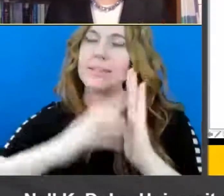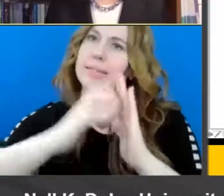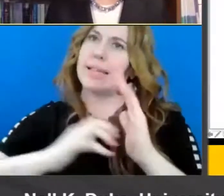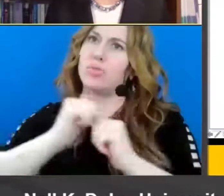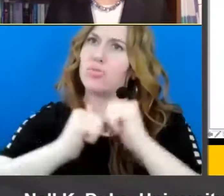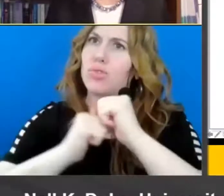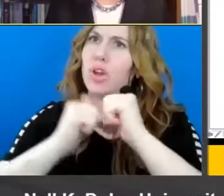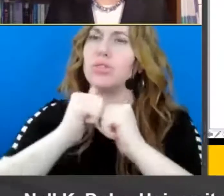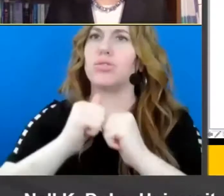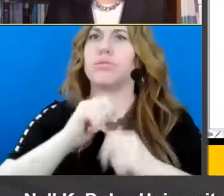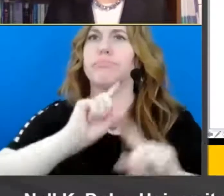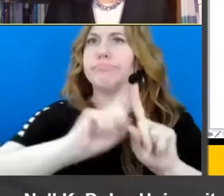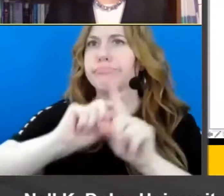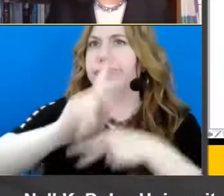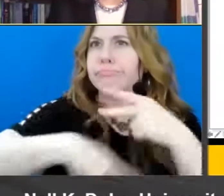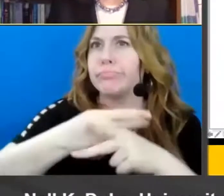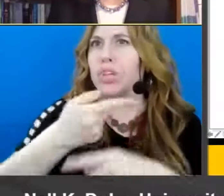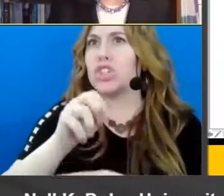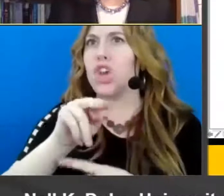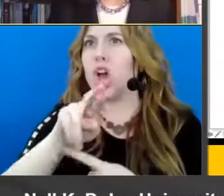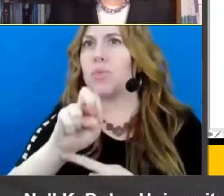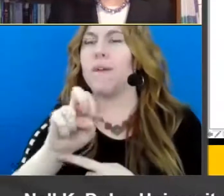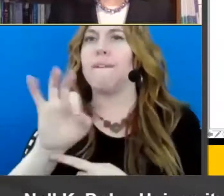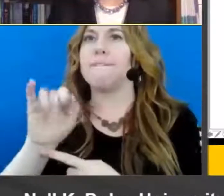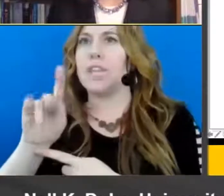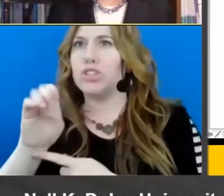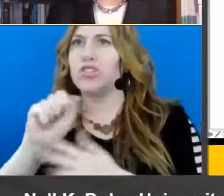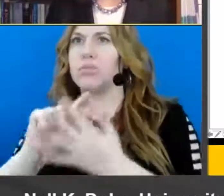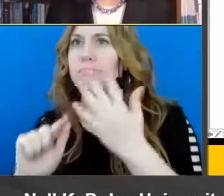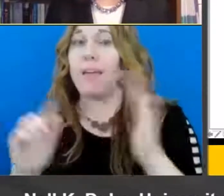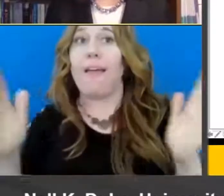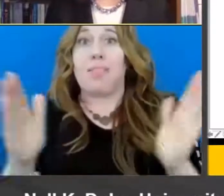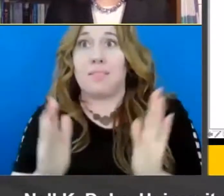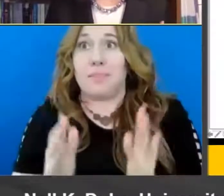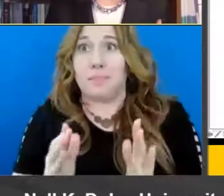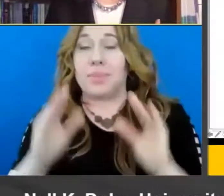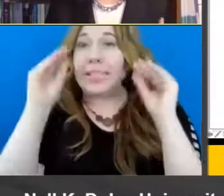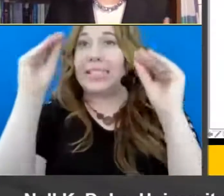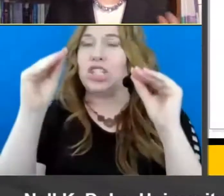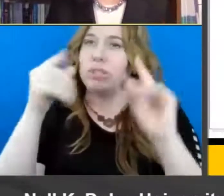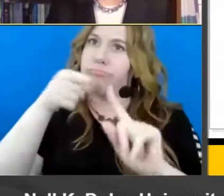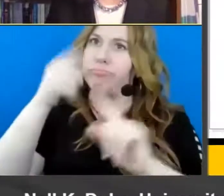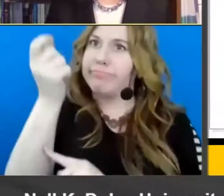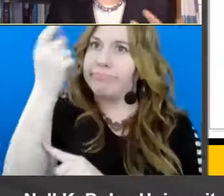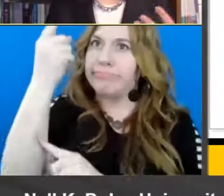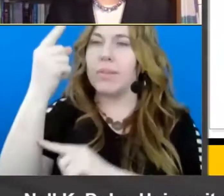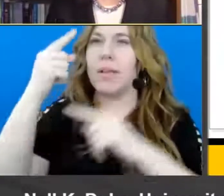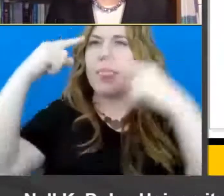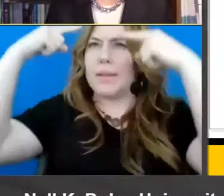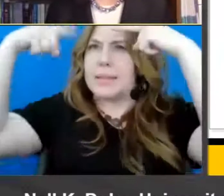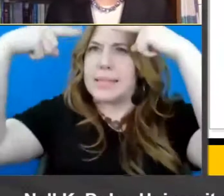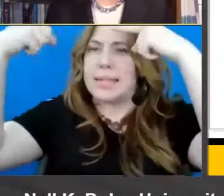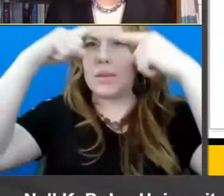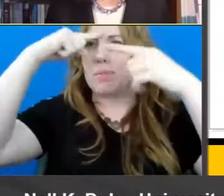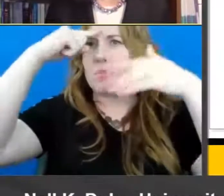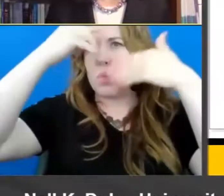text genres text features and finally that we're teaching about comprehending that is that we're teaching the kinds of thinking processes or strategies